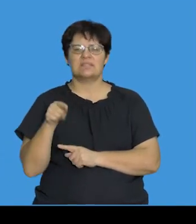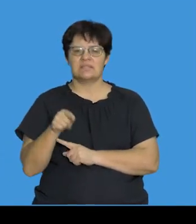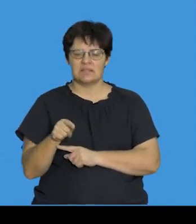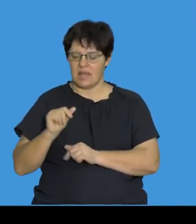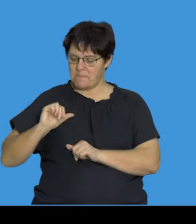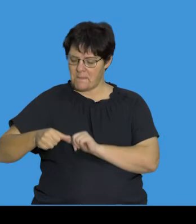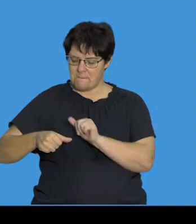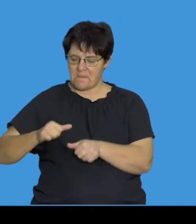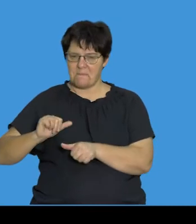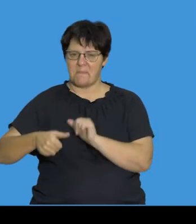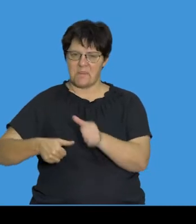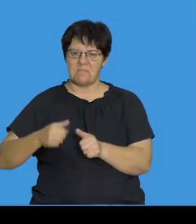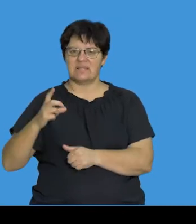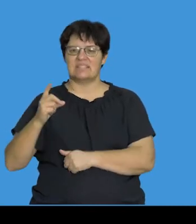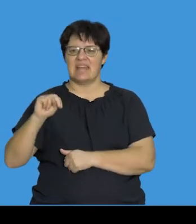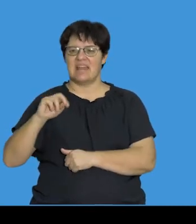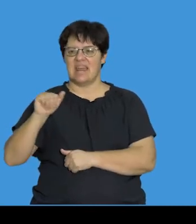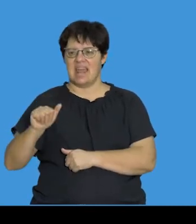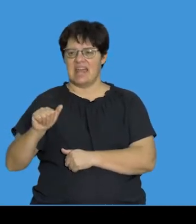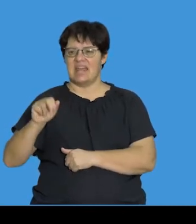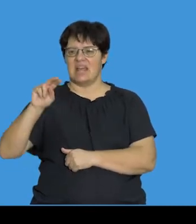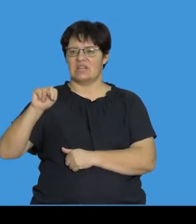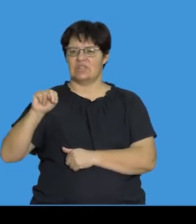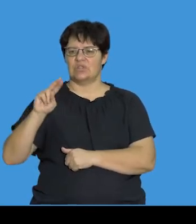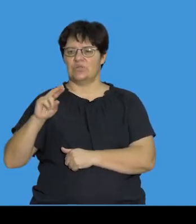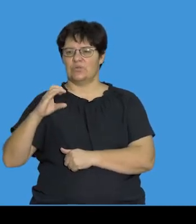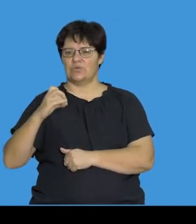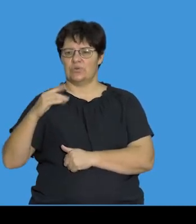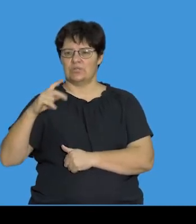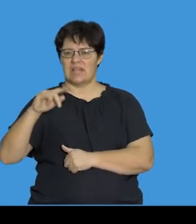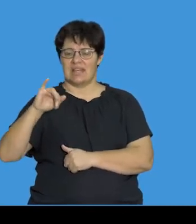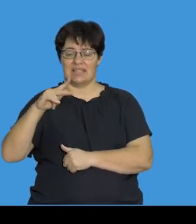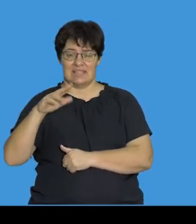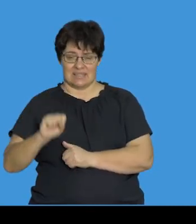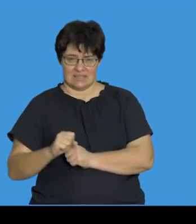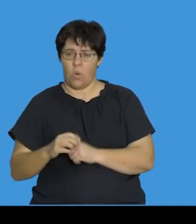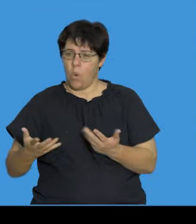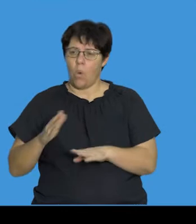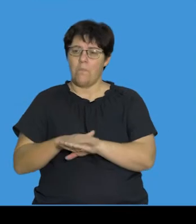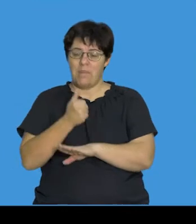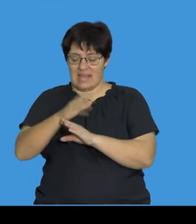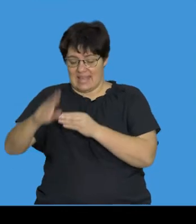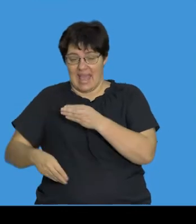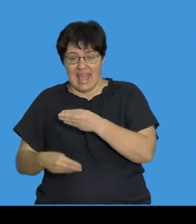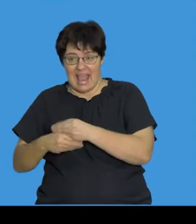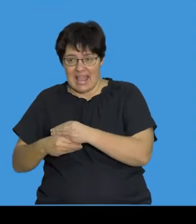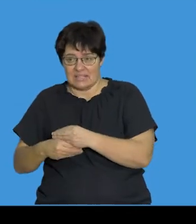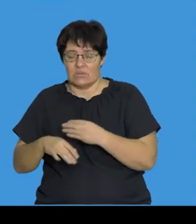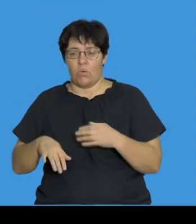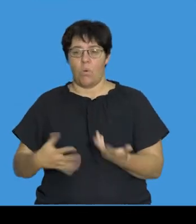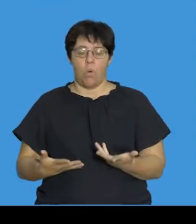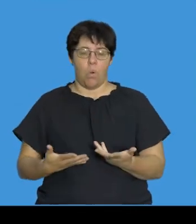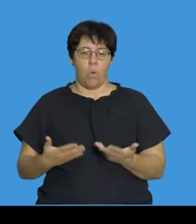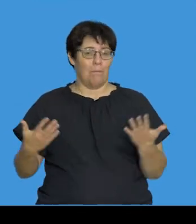basically a sequence of DNA nucleotides. So, when a nucleotide or a base is added or